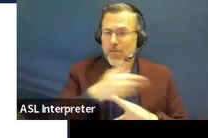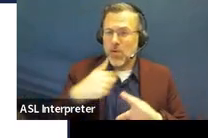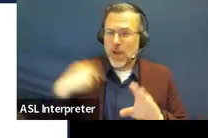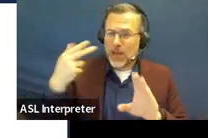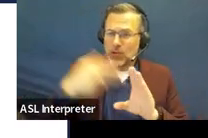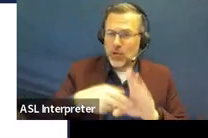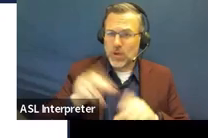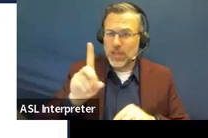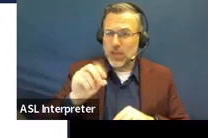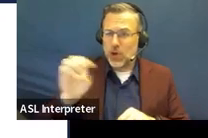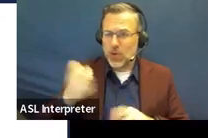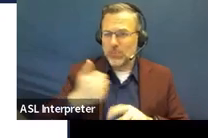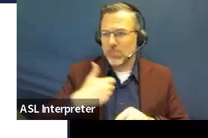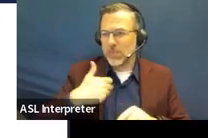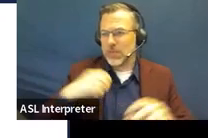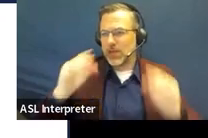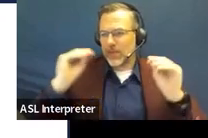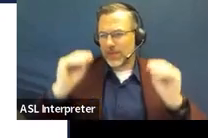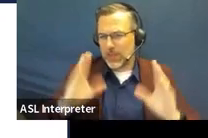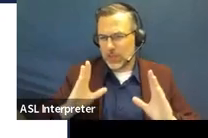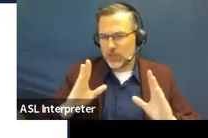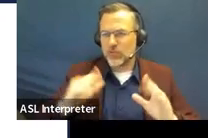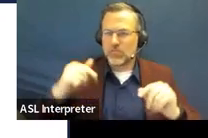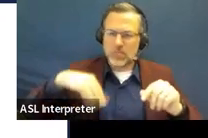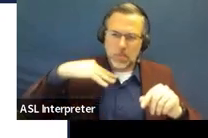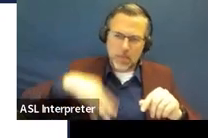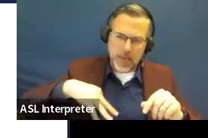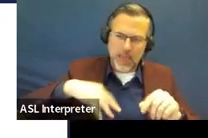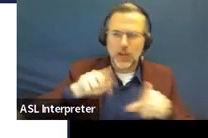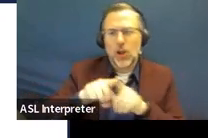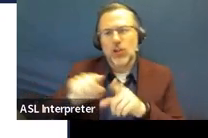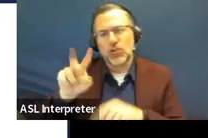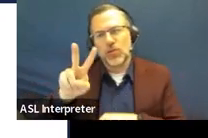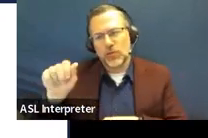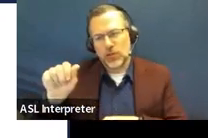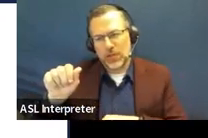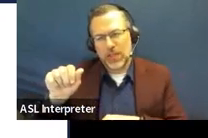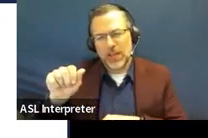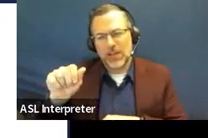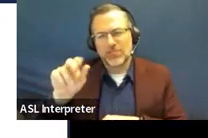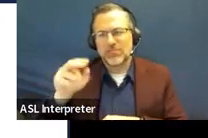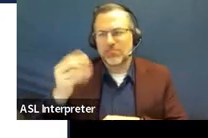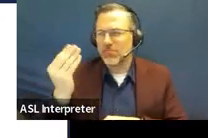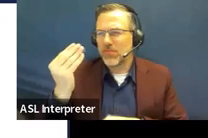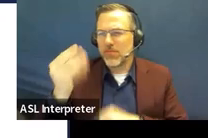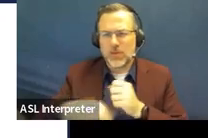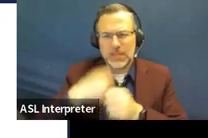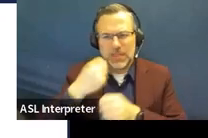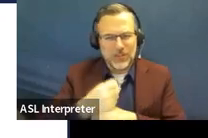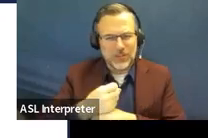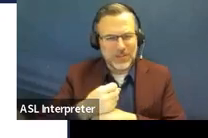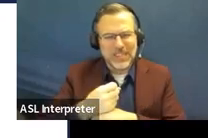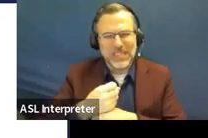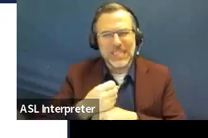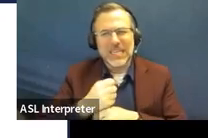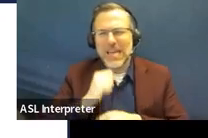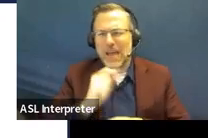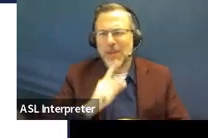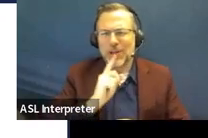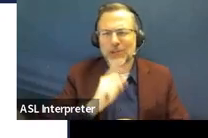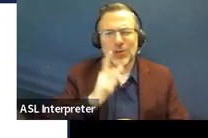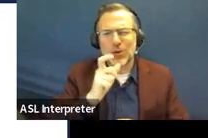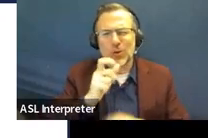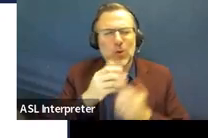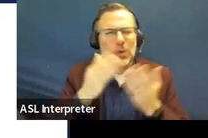I was a teacher here in Maine and in Virginia for about 14 years. And I'm not sure who of our team is here. I